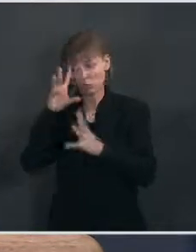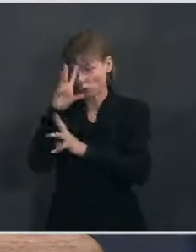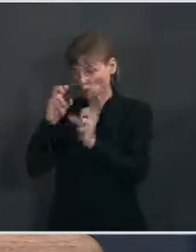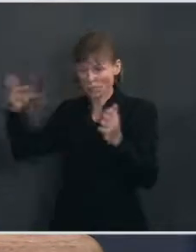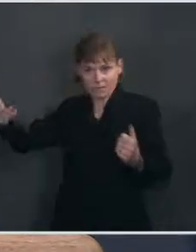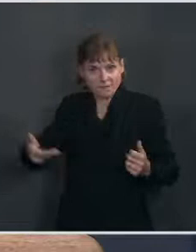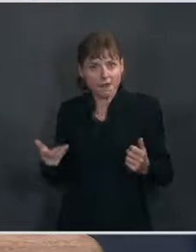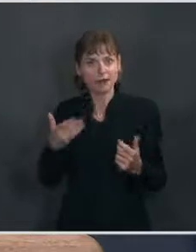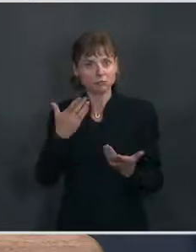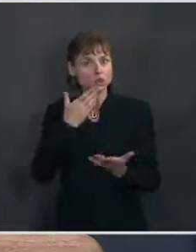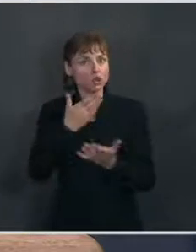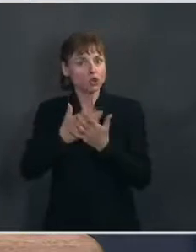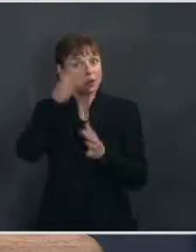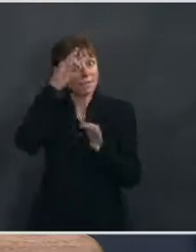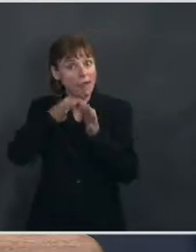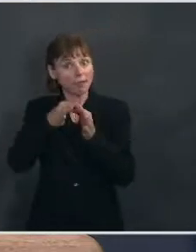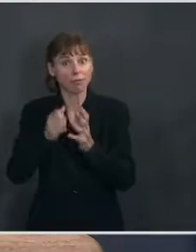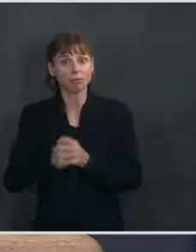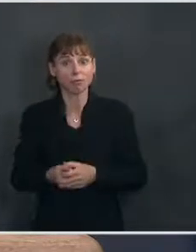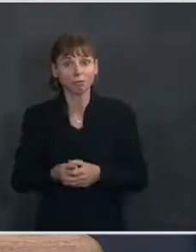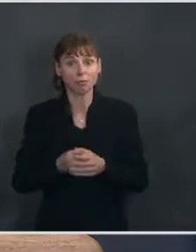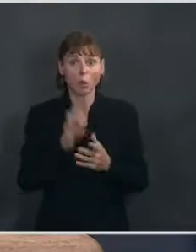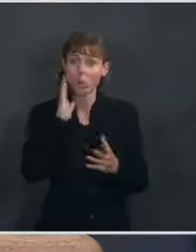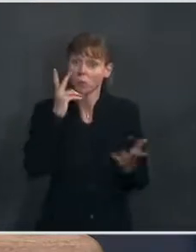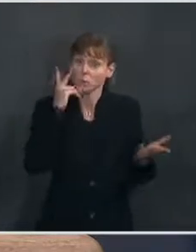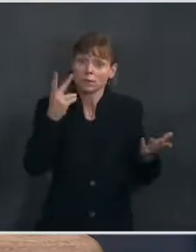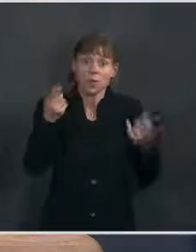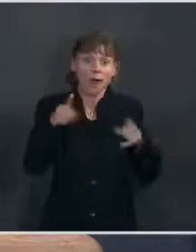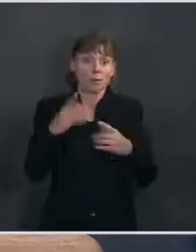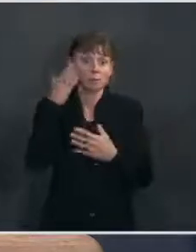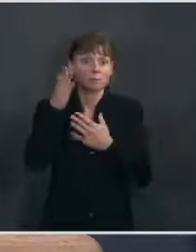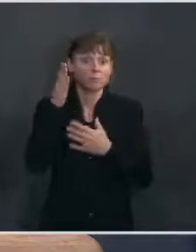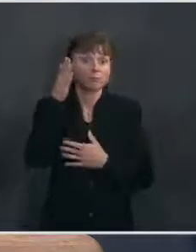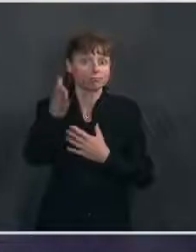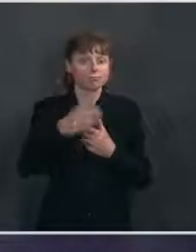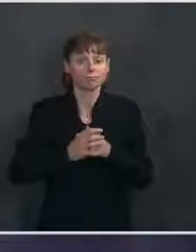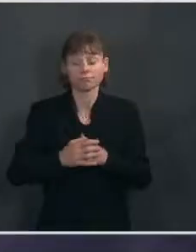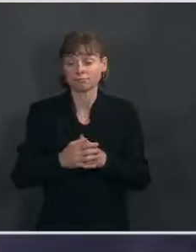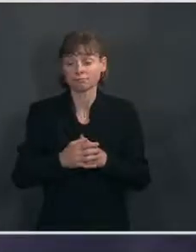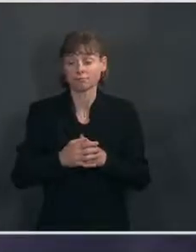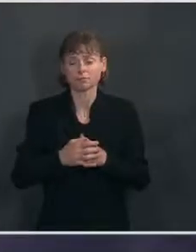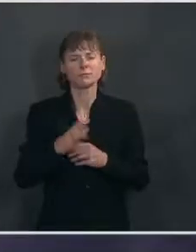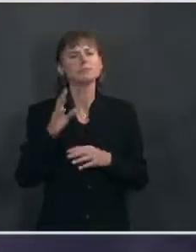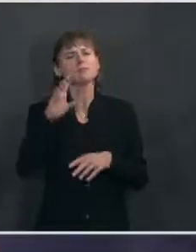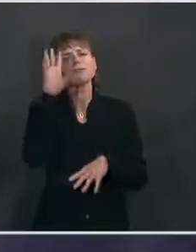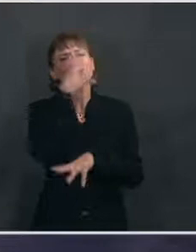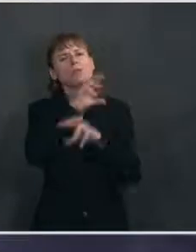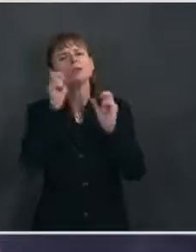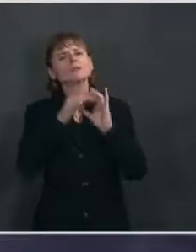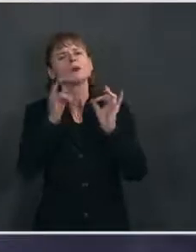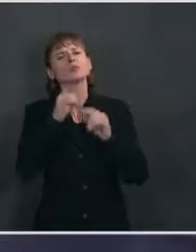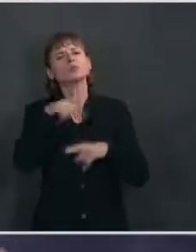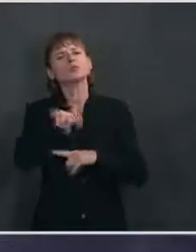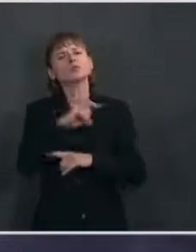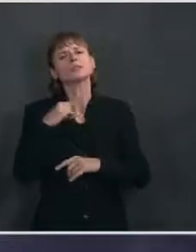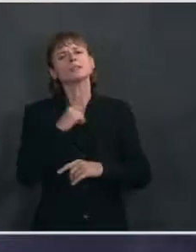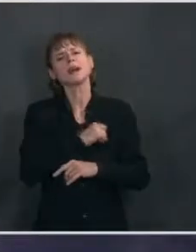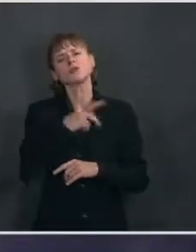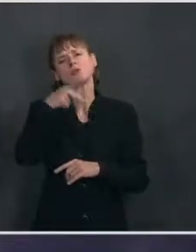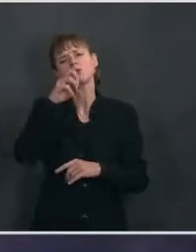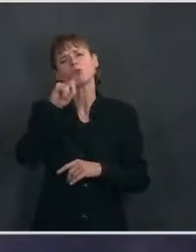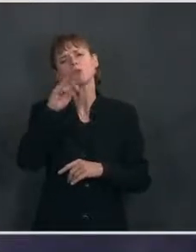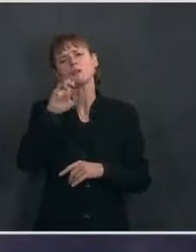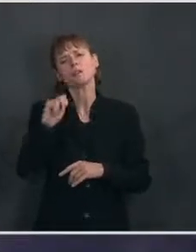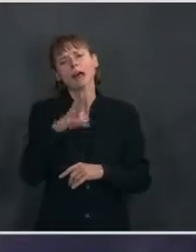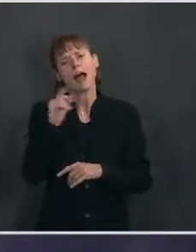inviting them here in good faith, and we will see where it goes from here. The And what's the President's message to senators like Portman and Capito, who will be